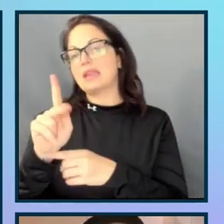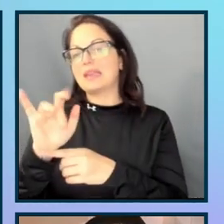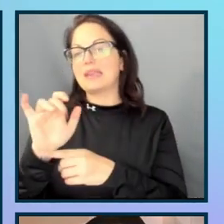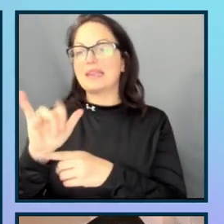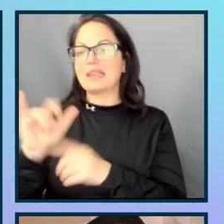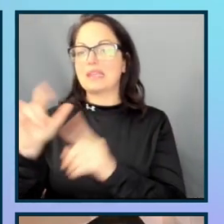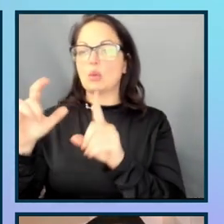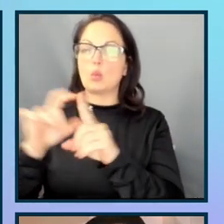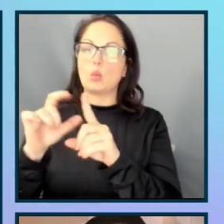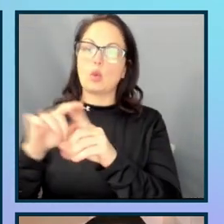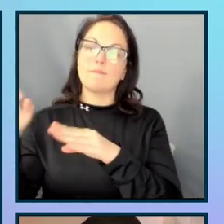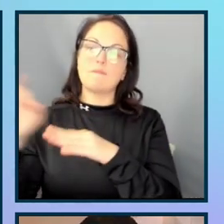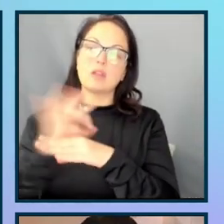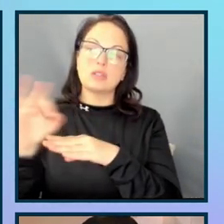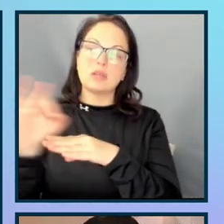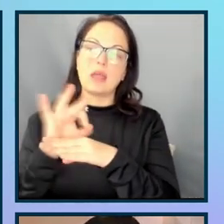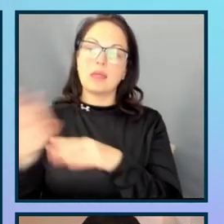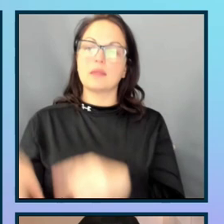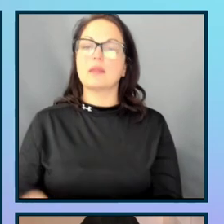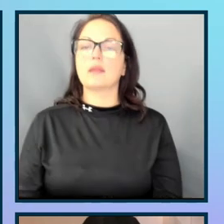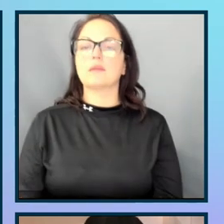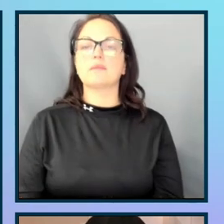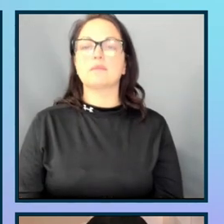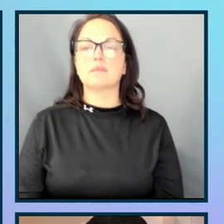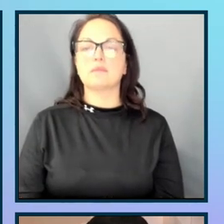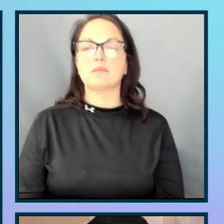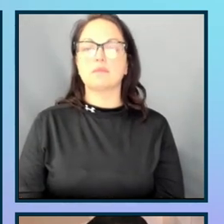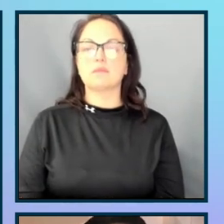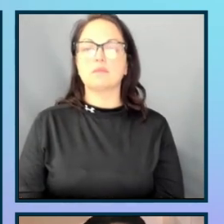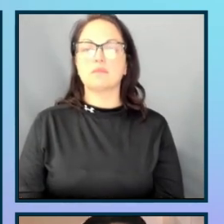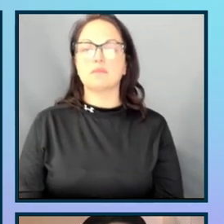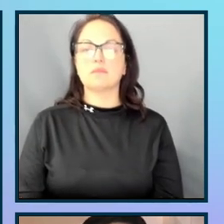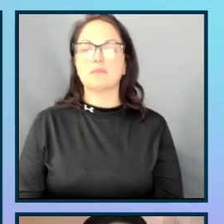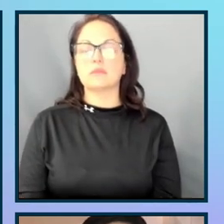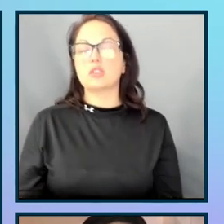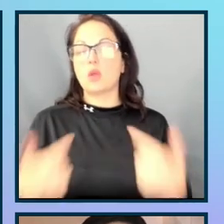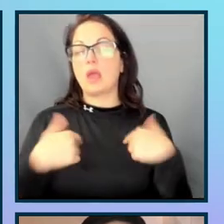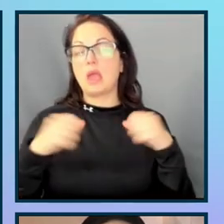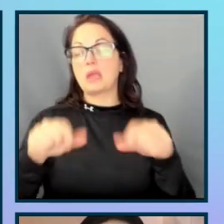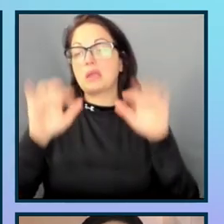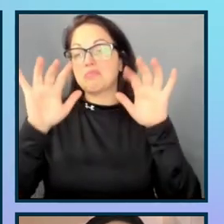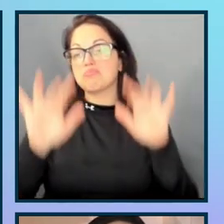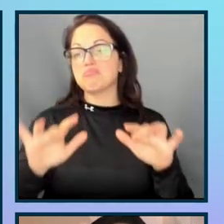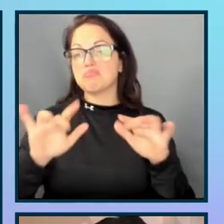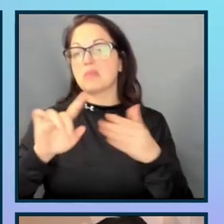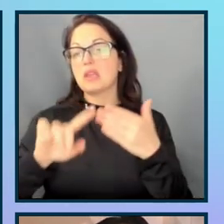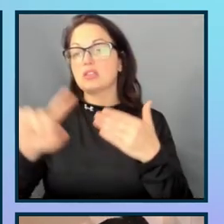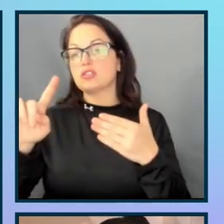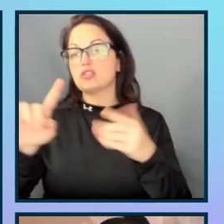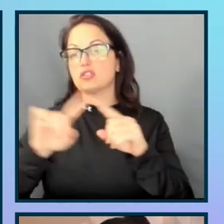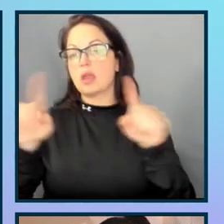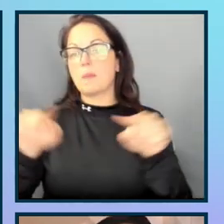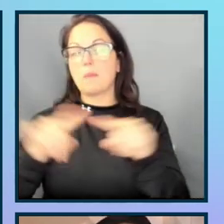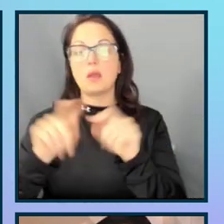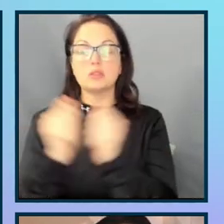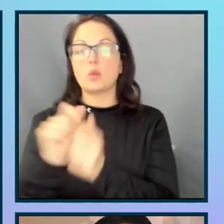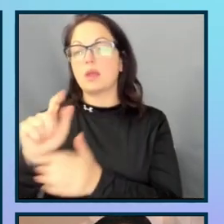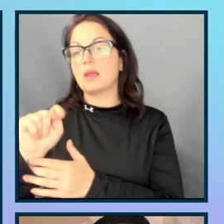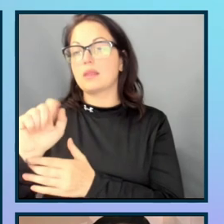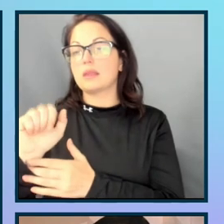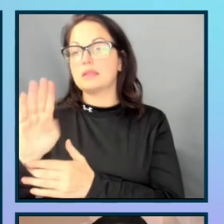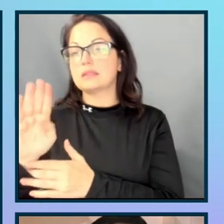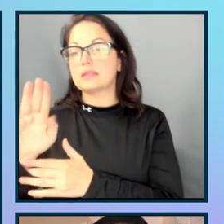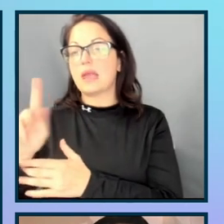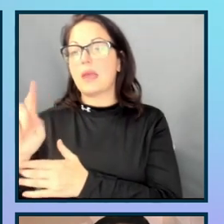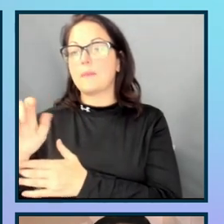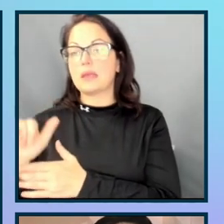checkboxes, I can enter the checkbox with the tab key and go through each individual checkbox as